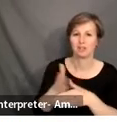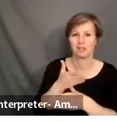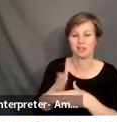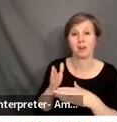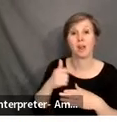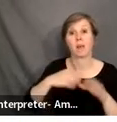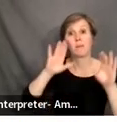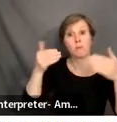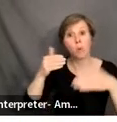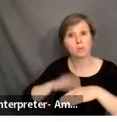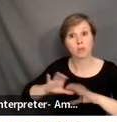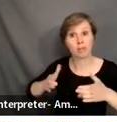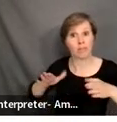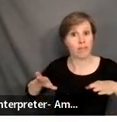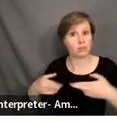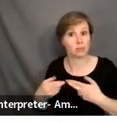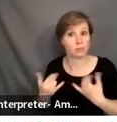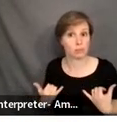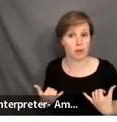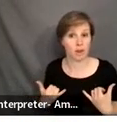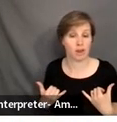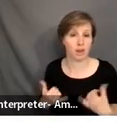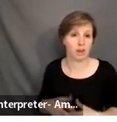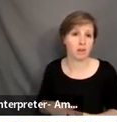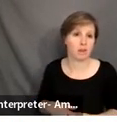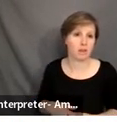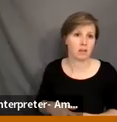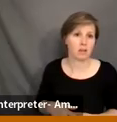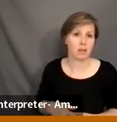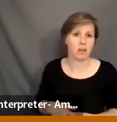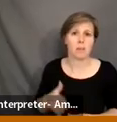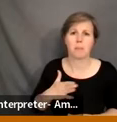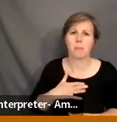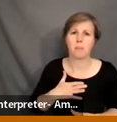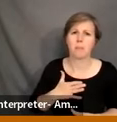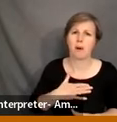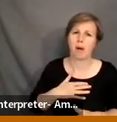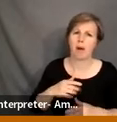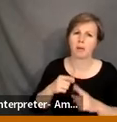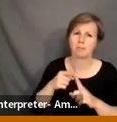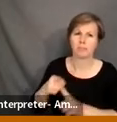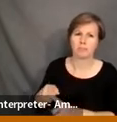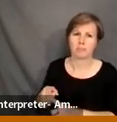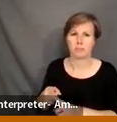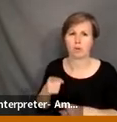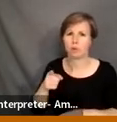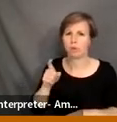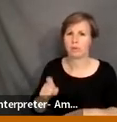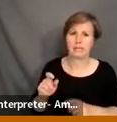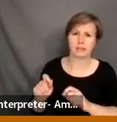focusing on the classroom today. And a few points that I want to leave you with. First of all, adopt a framework.